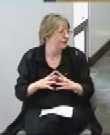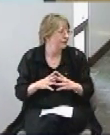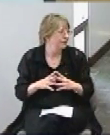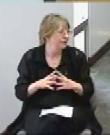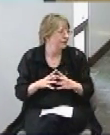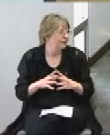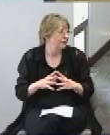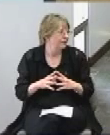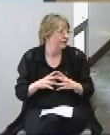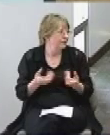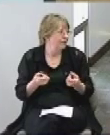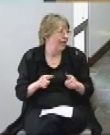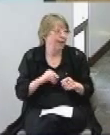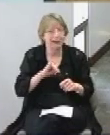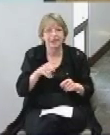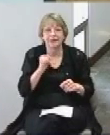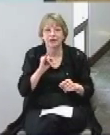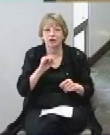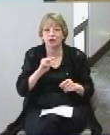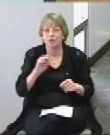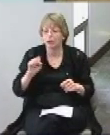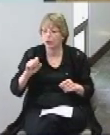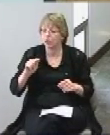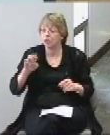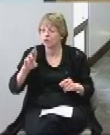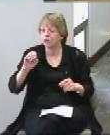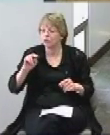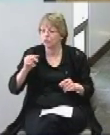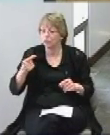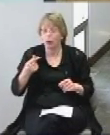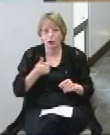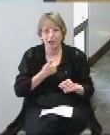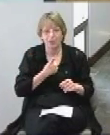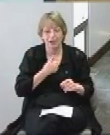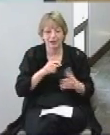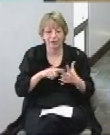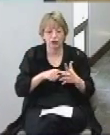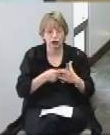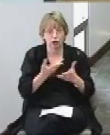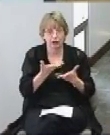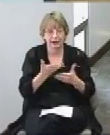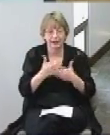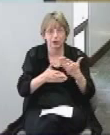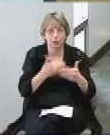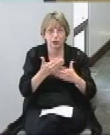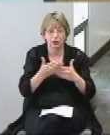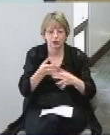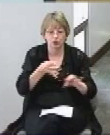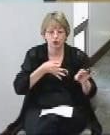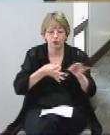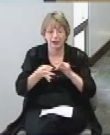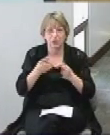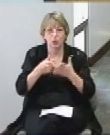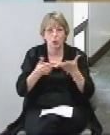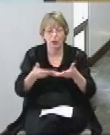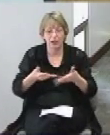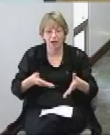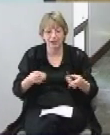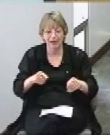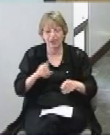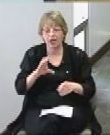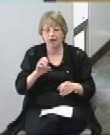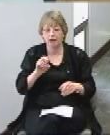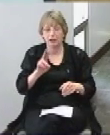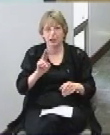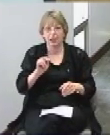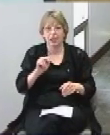when when Jim Strawn and I started this process our goal was to replace what we lost when countryside lanes